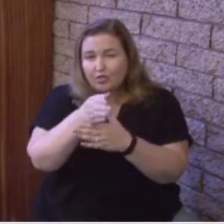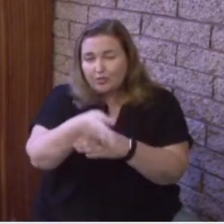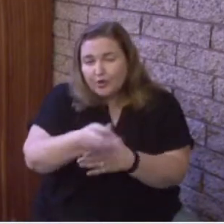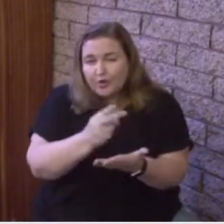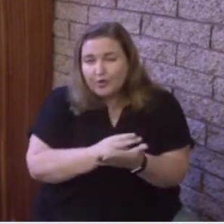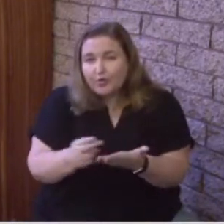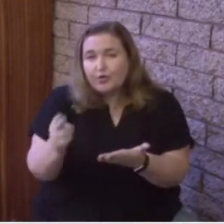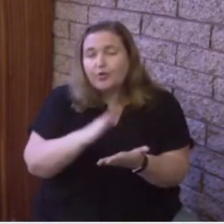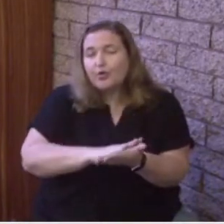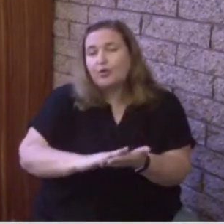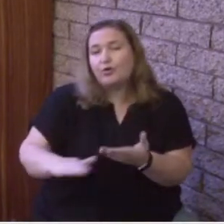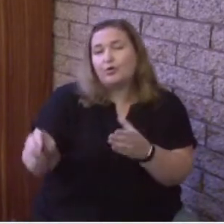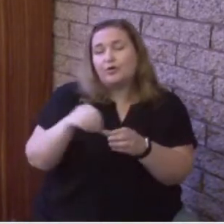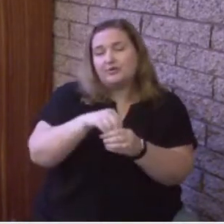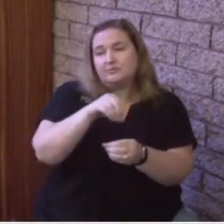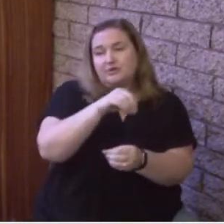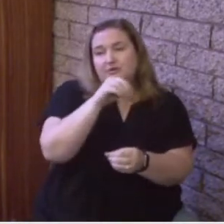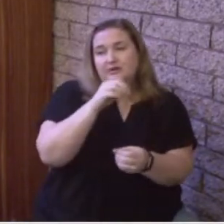presence of the Holy Spirit.